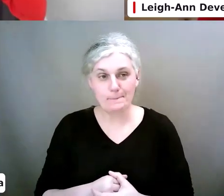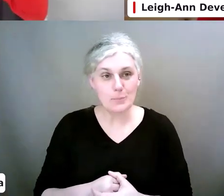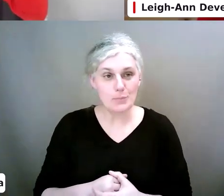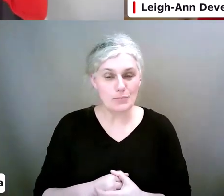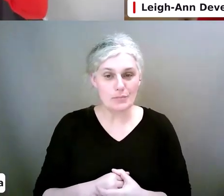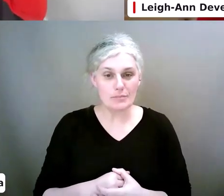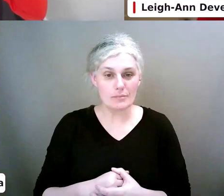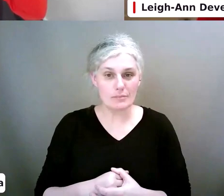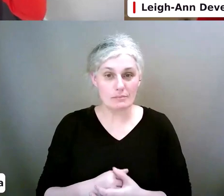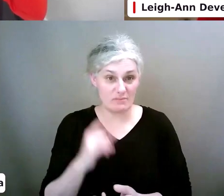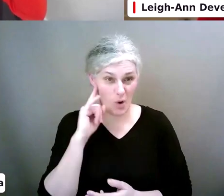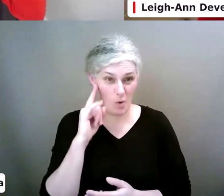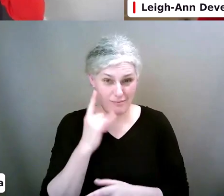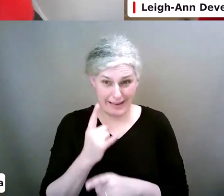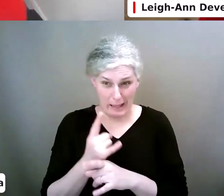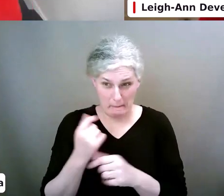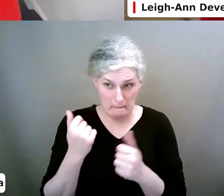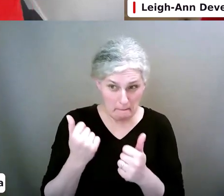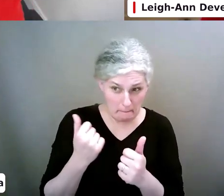I hope that helped.